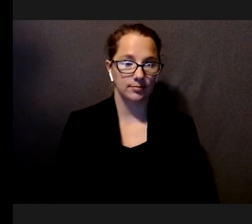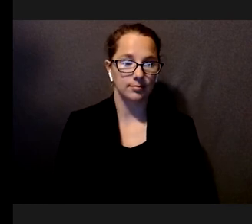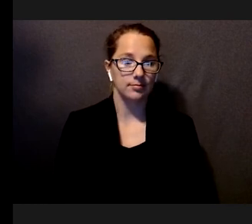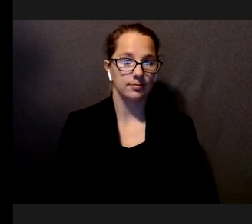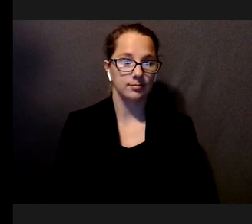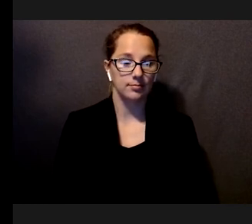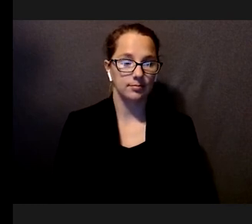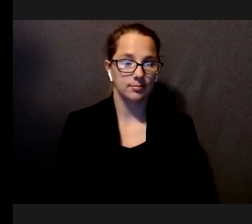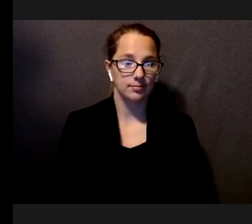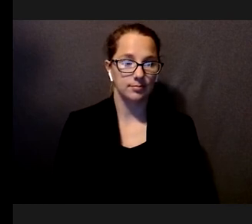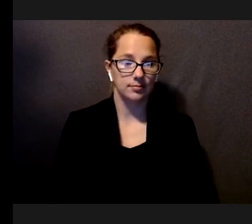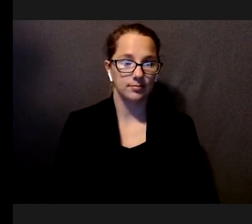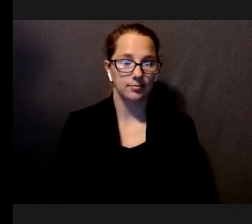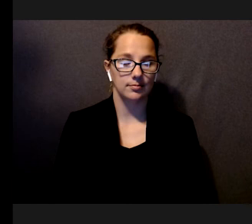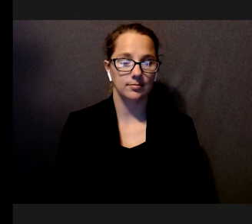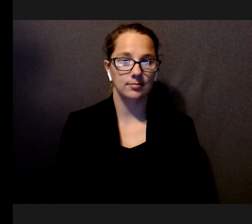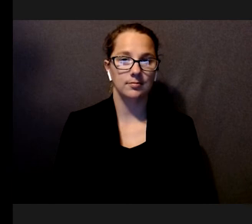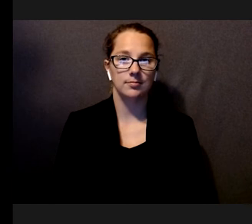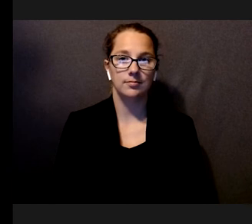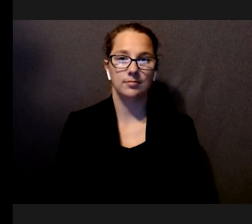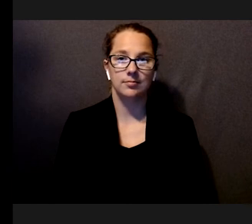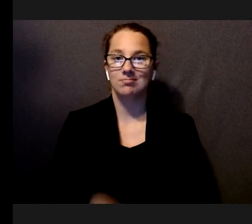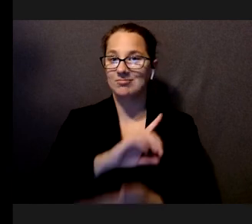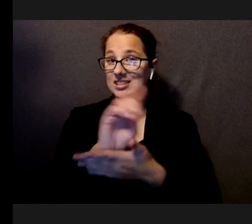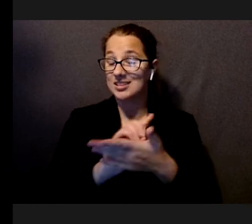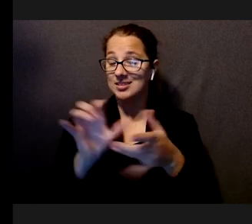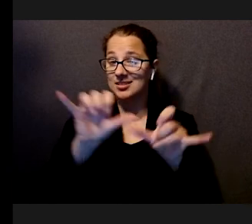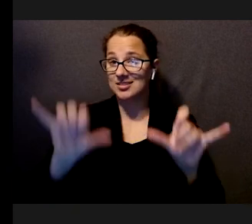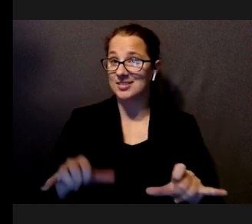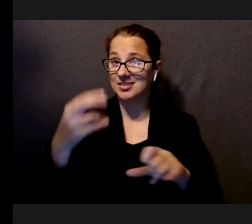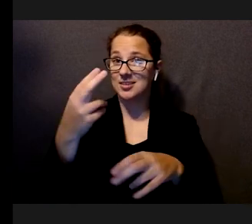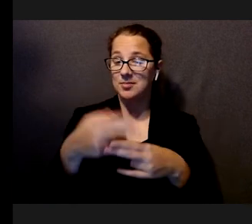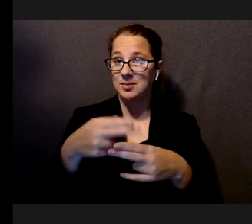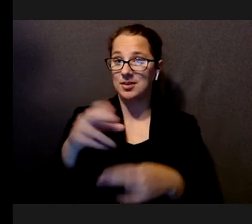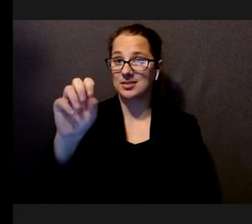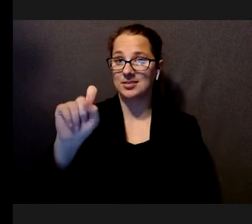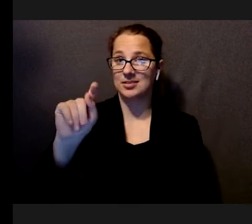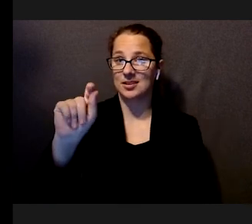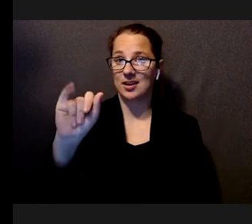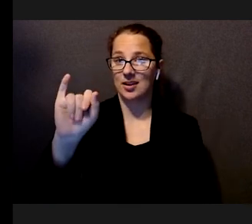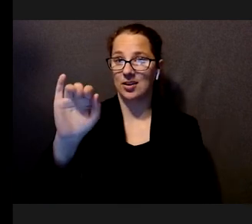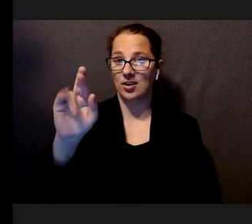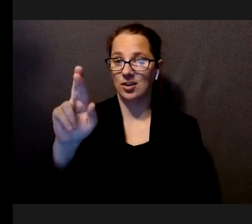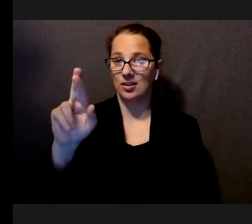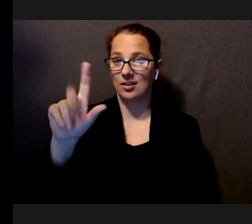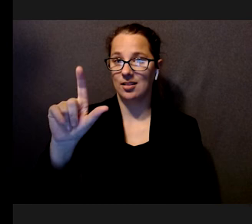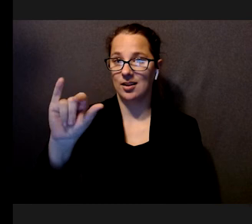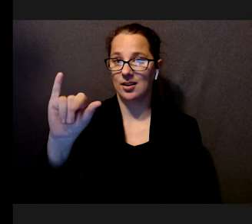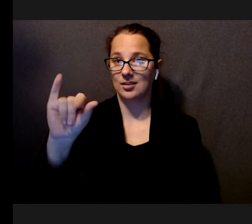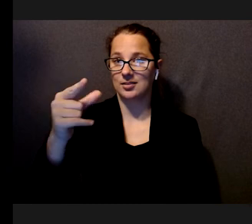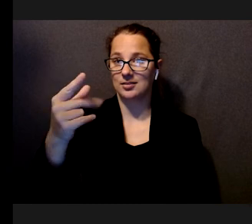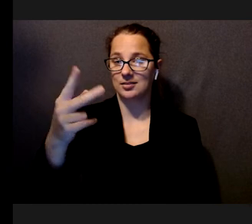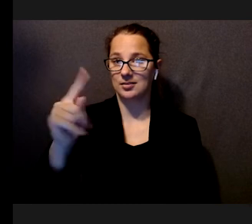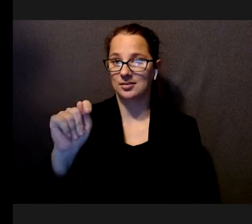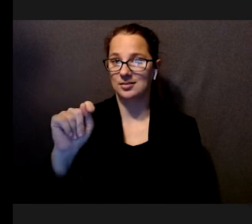So, to address the challenge of navigating stairs, we designed a system that we call StairLight. And StairLight